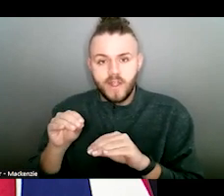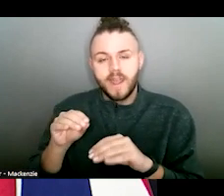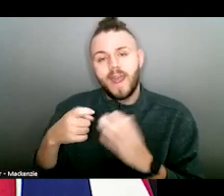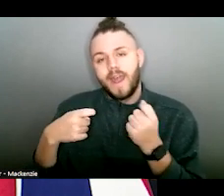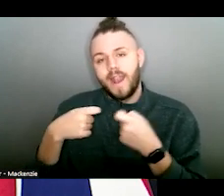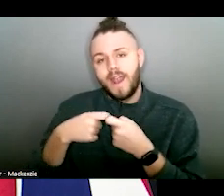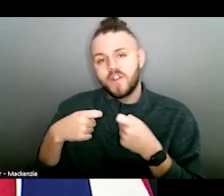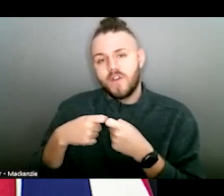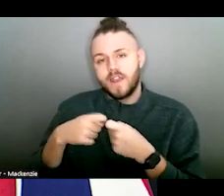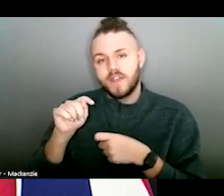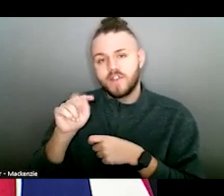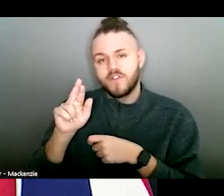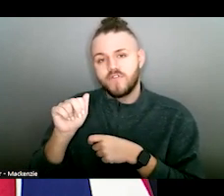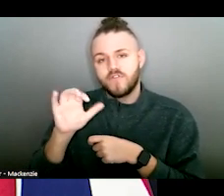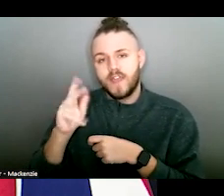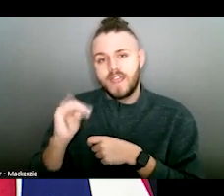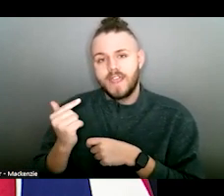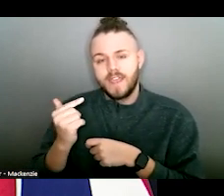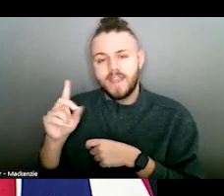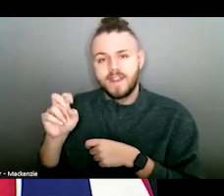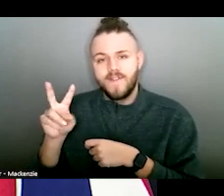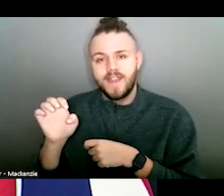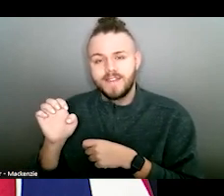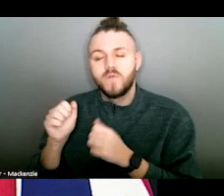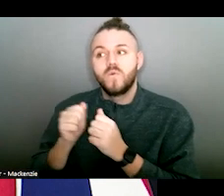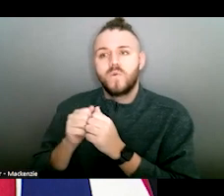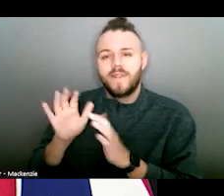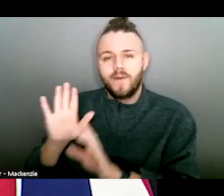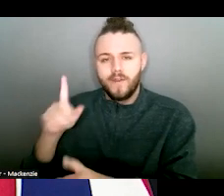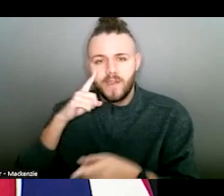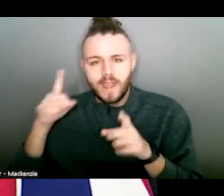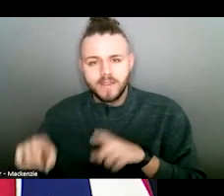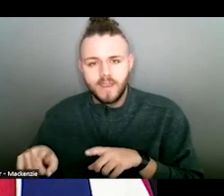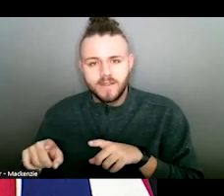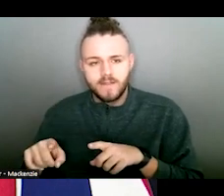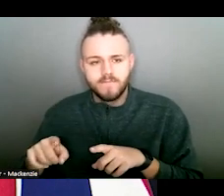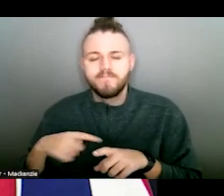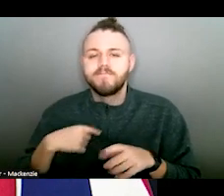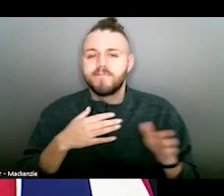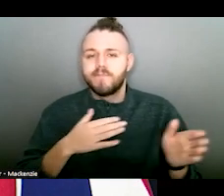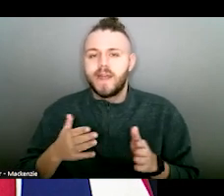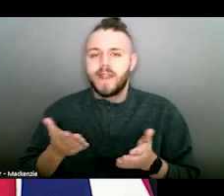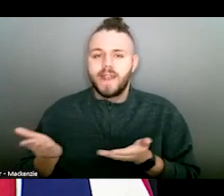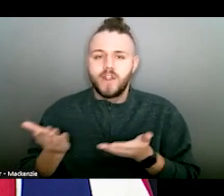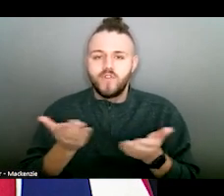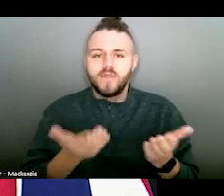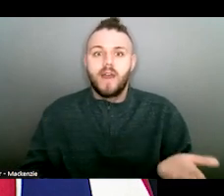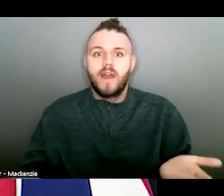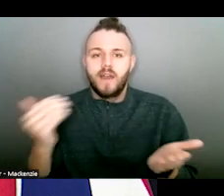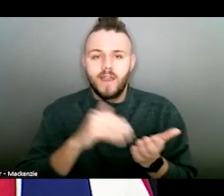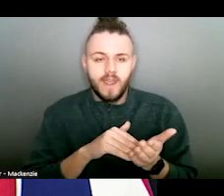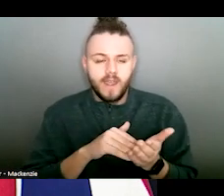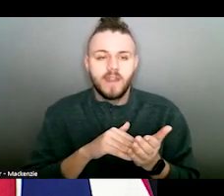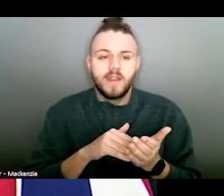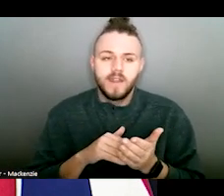electronic tracking device on another person's property without their consent. I plan to reintroduce and joint